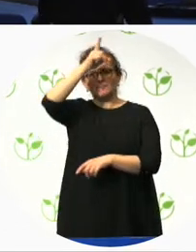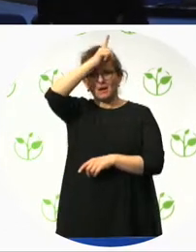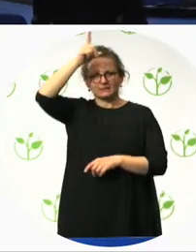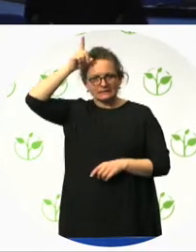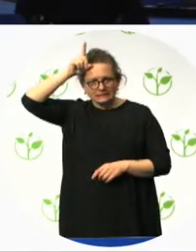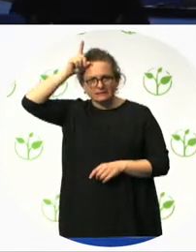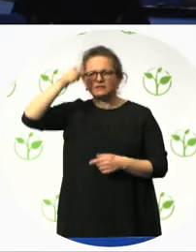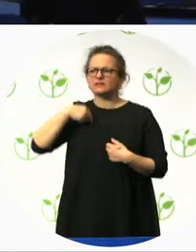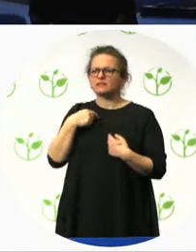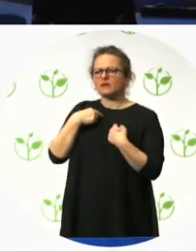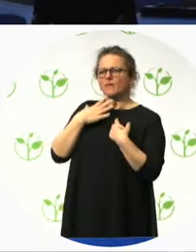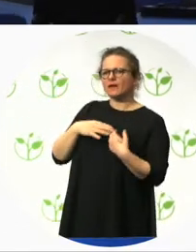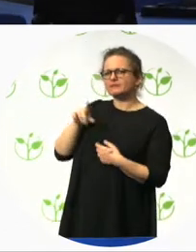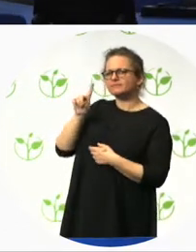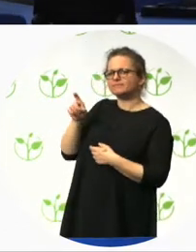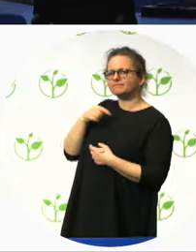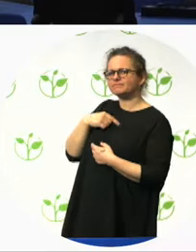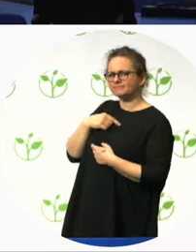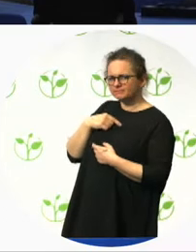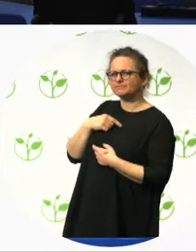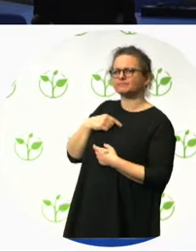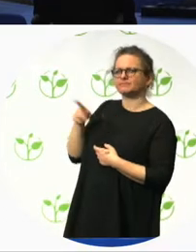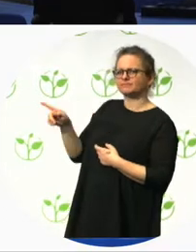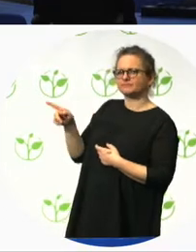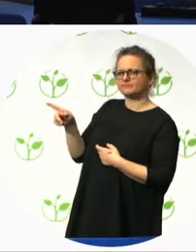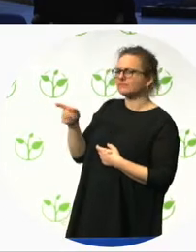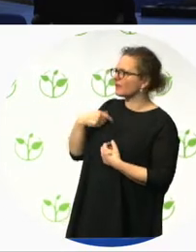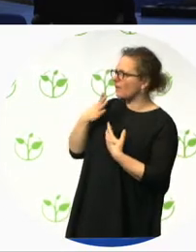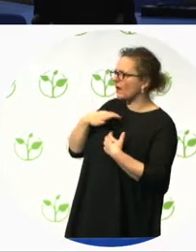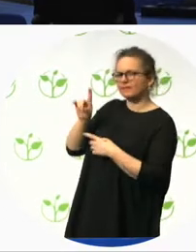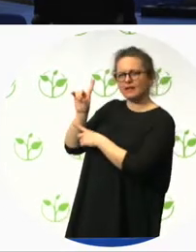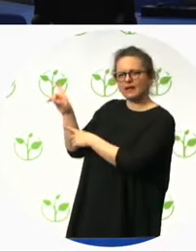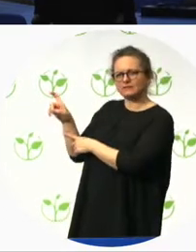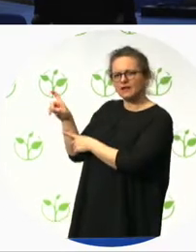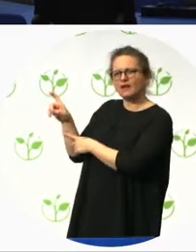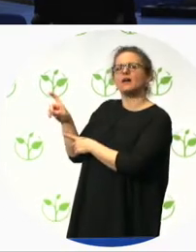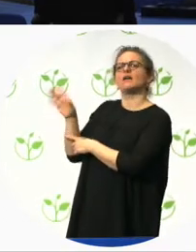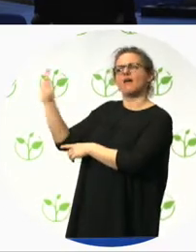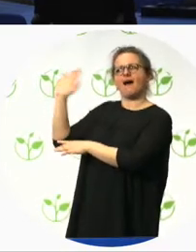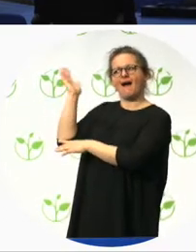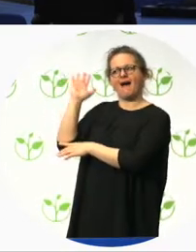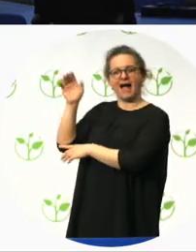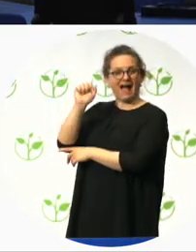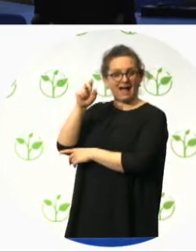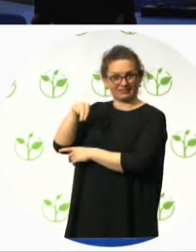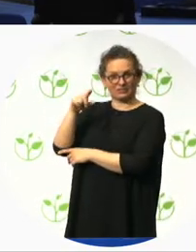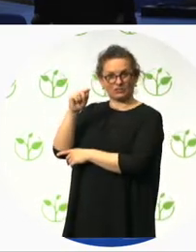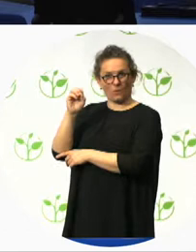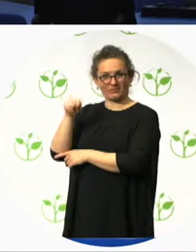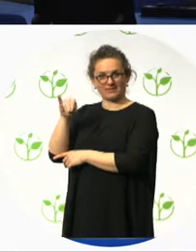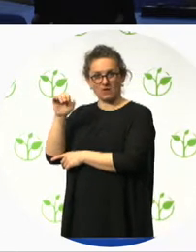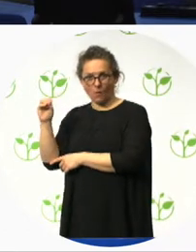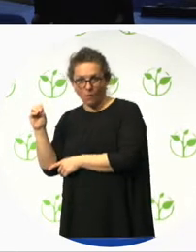in Madrid have also a forum from shop. And we had a very close relation to La